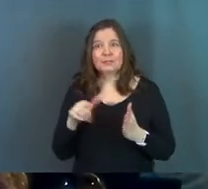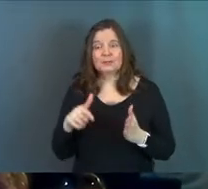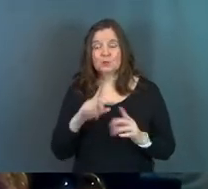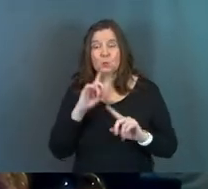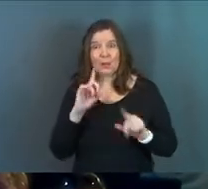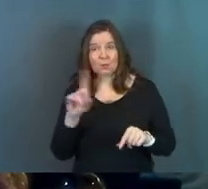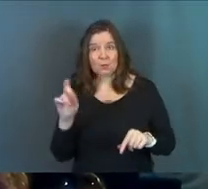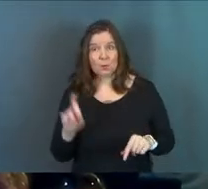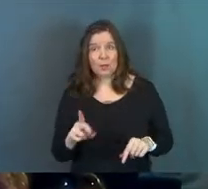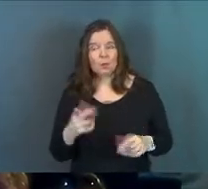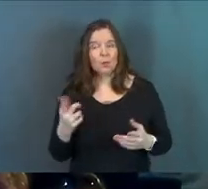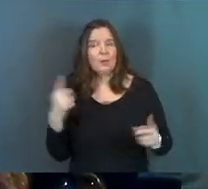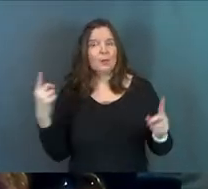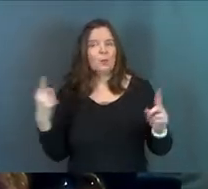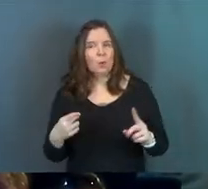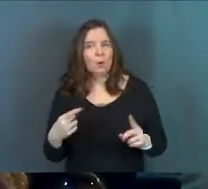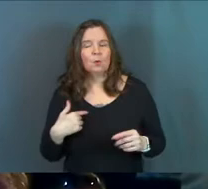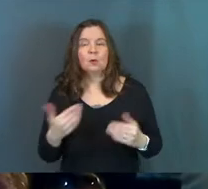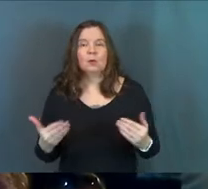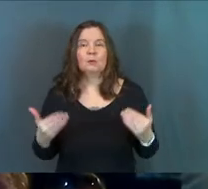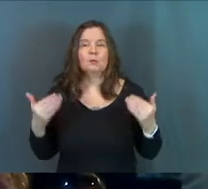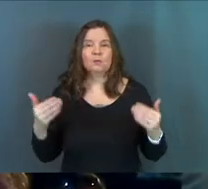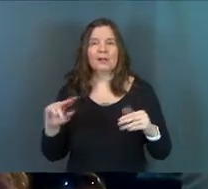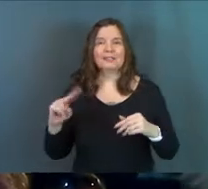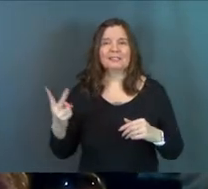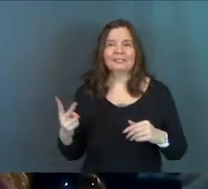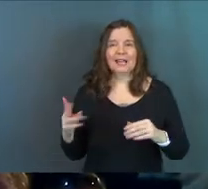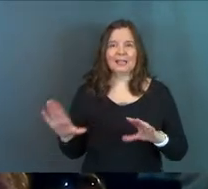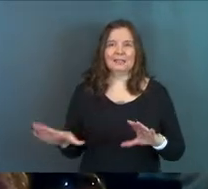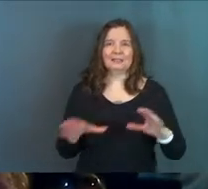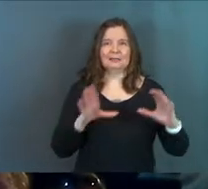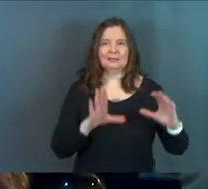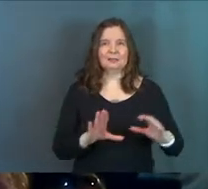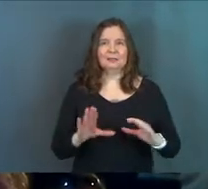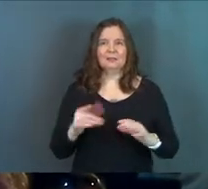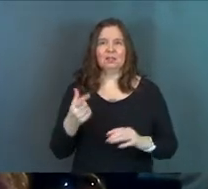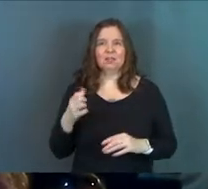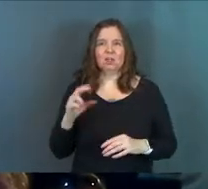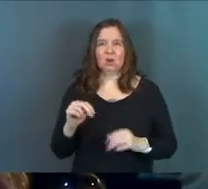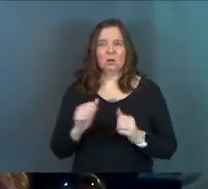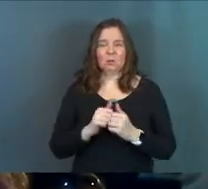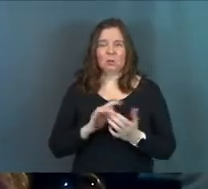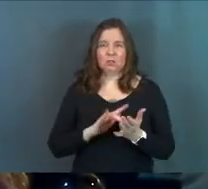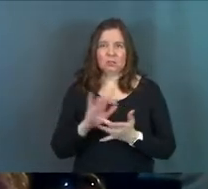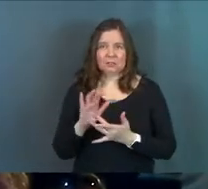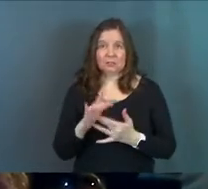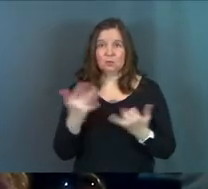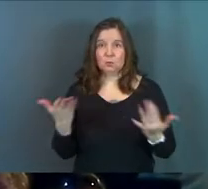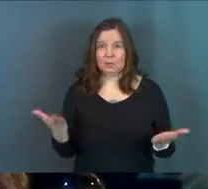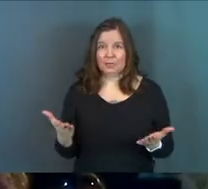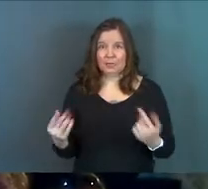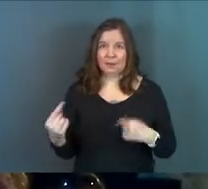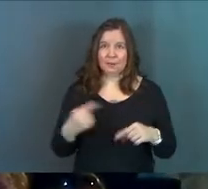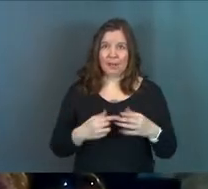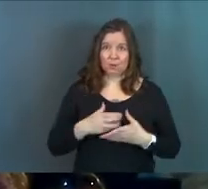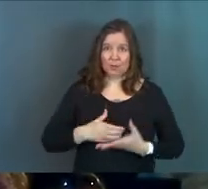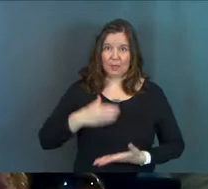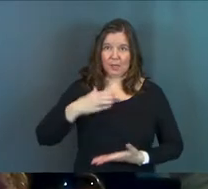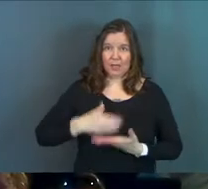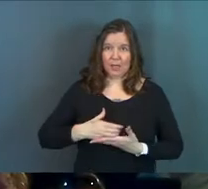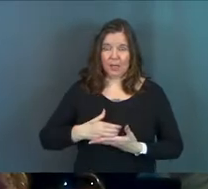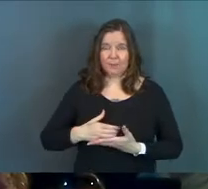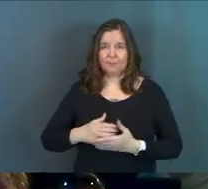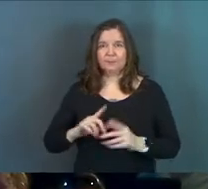to answer that question, what's the point? We're going to move on to our second scene, okay, in the garden with Jesus. So right here, back to the cup, right?